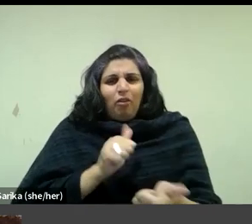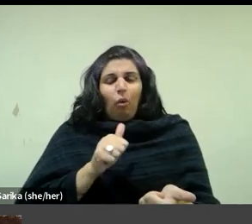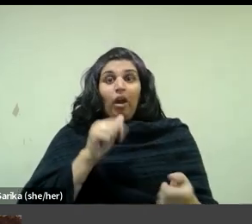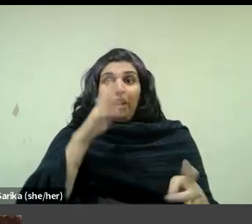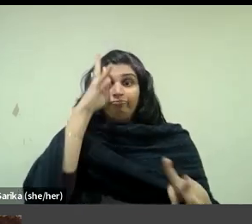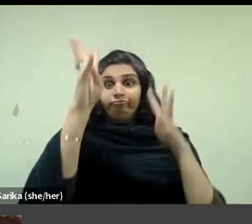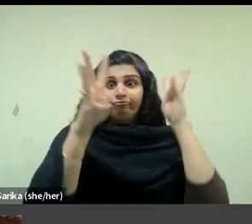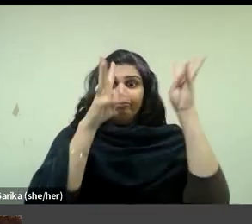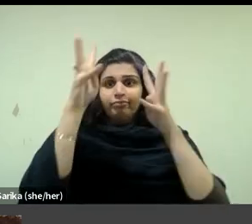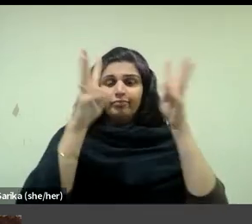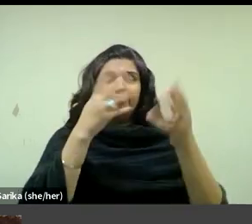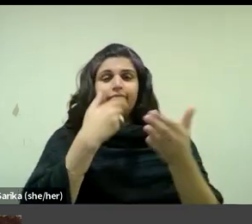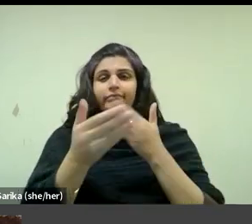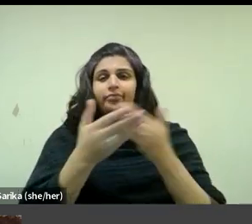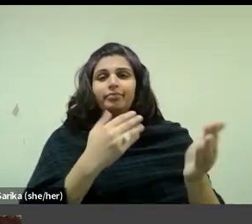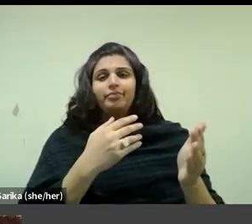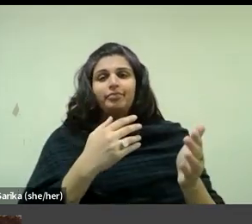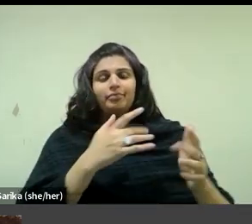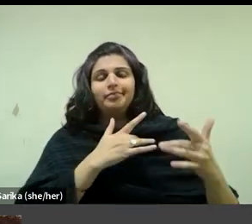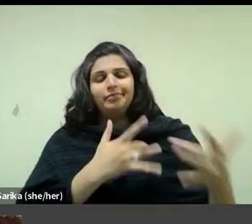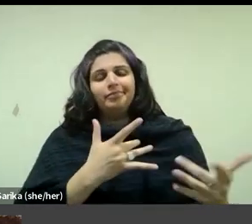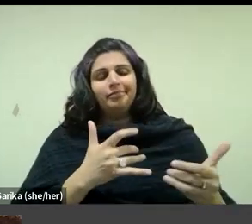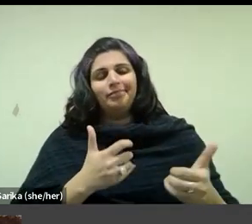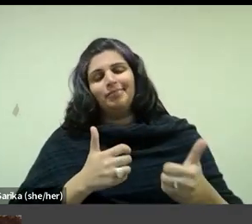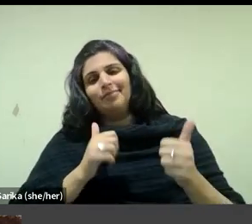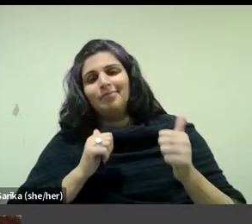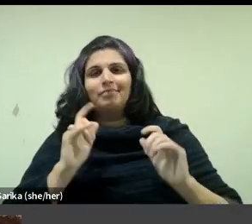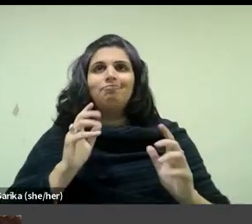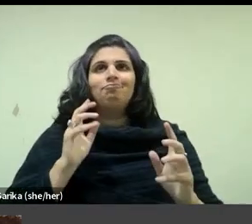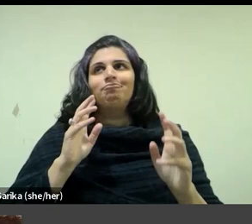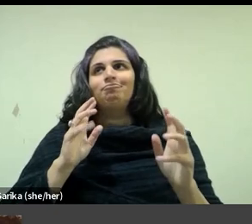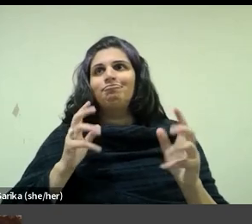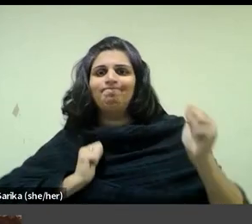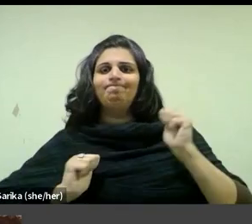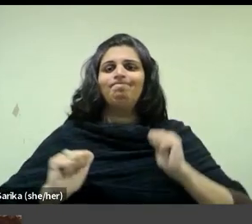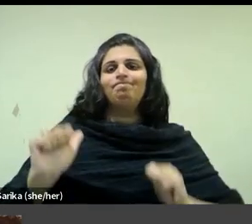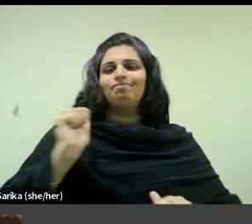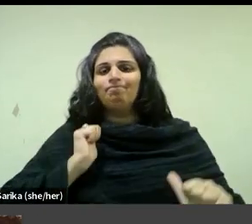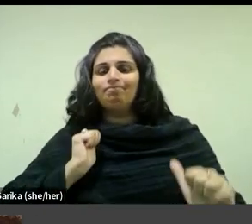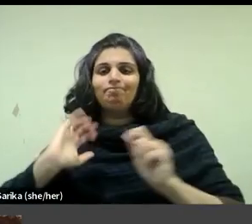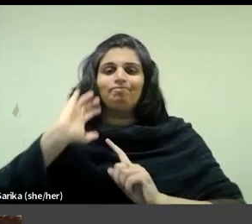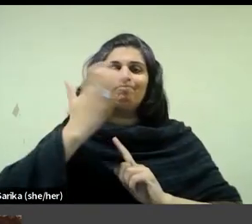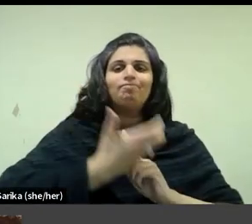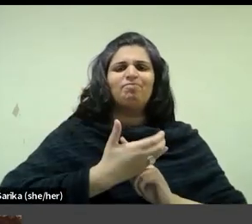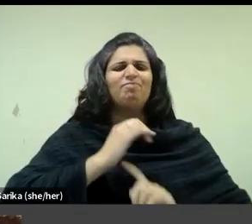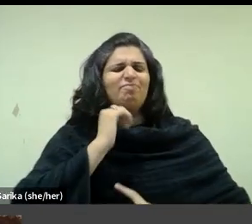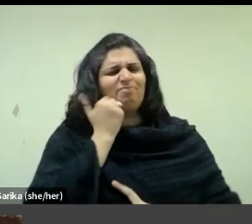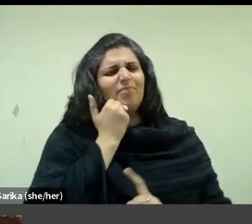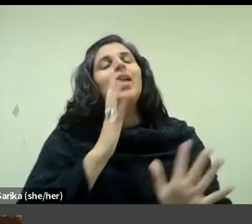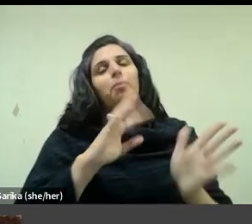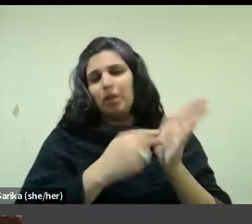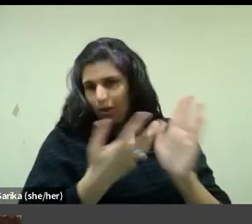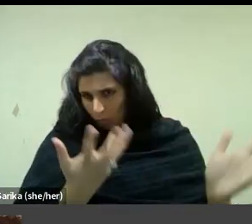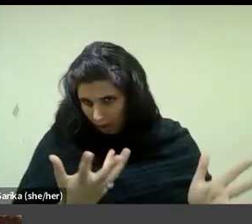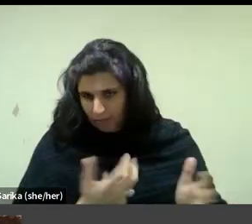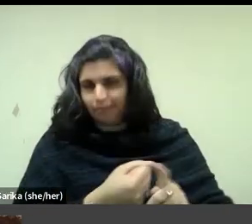as he submitted to the theatrical art director's inclination to dramatize and even to shame. And what I mean by that is